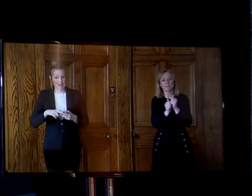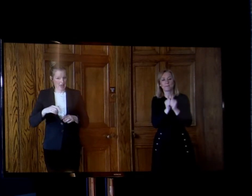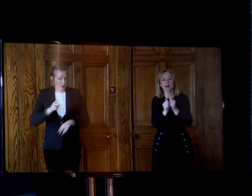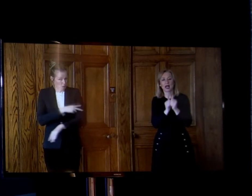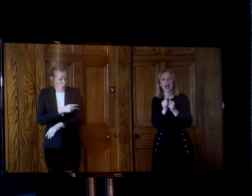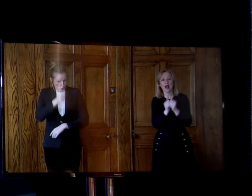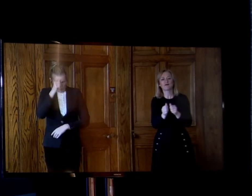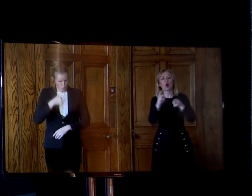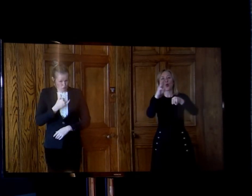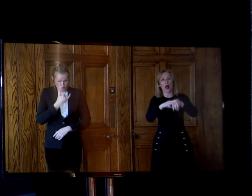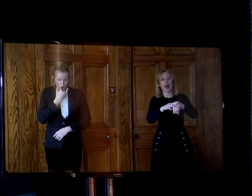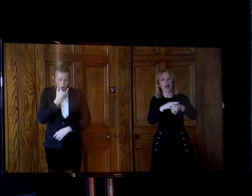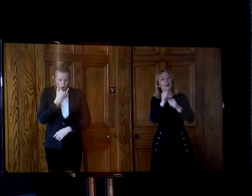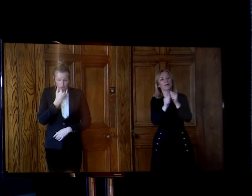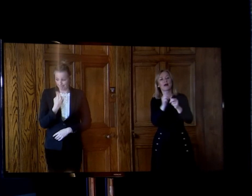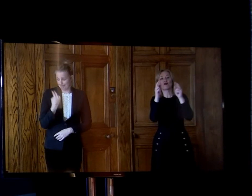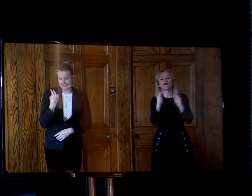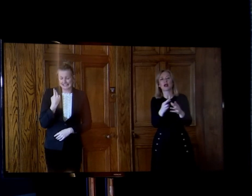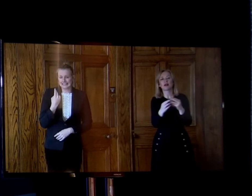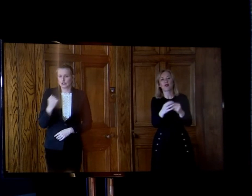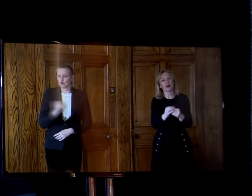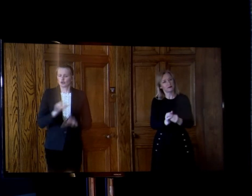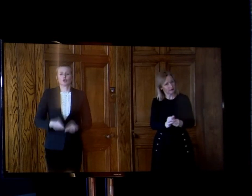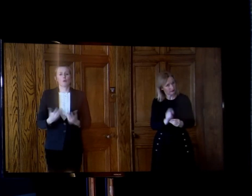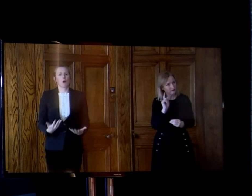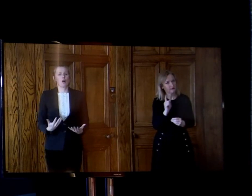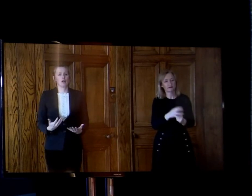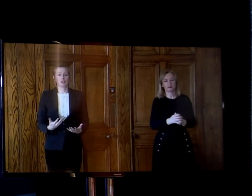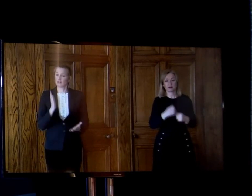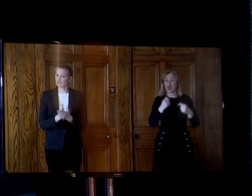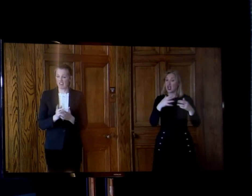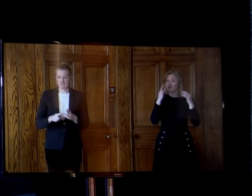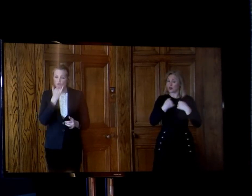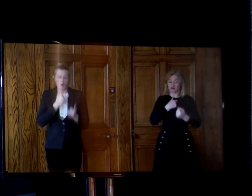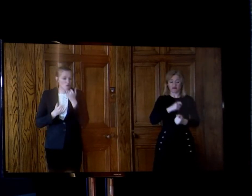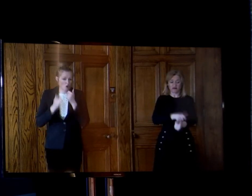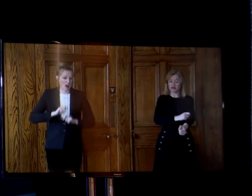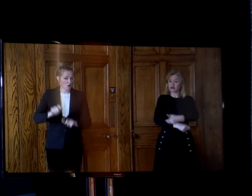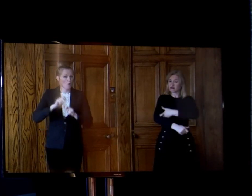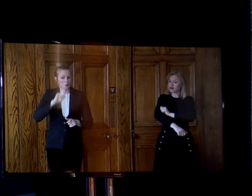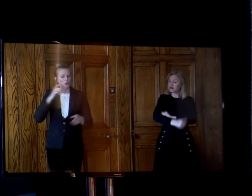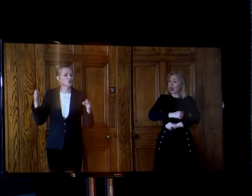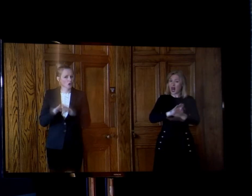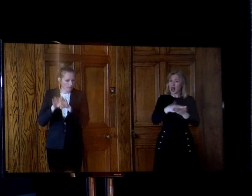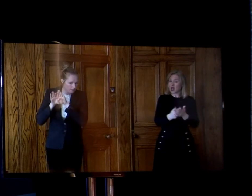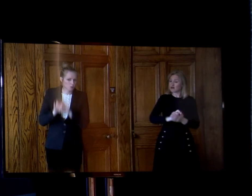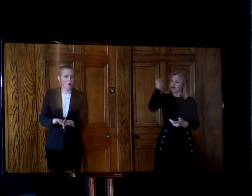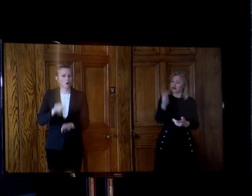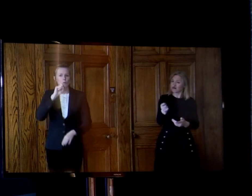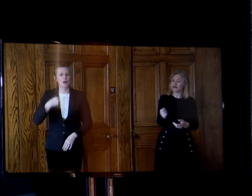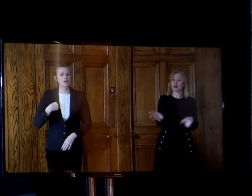I would use every bit of legal power available to me to shut people down who are doing the wrong thing and the other thing I would say to anybody who